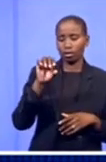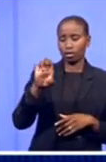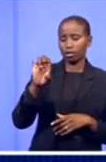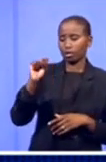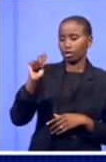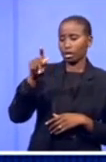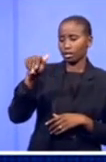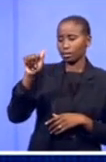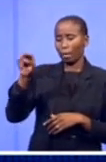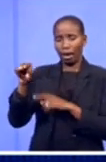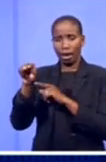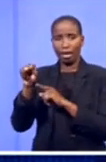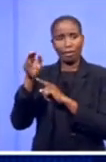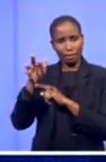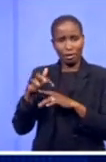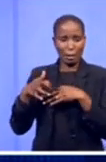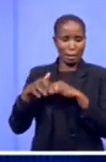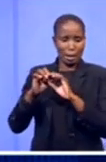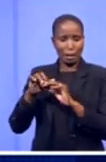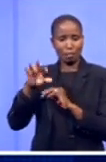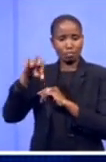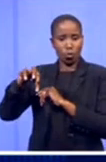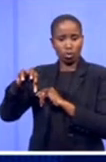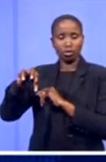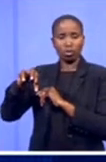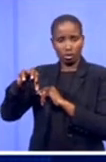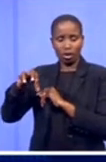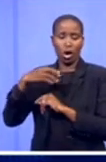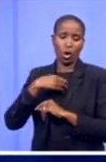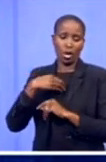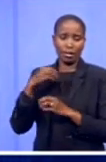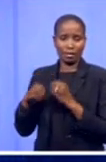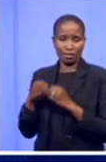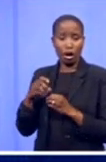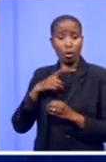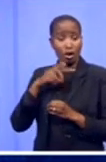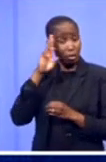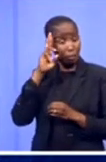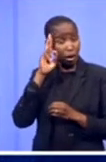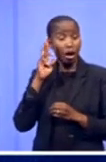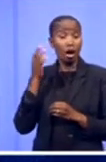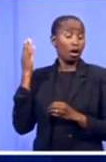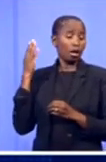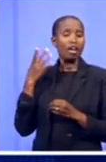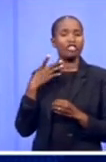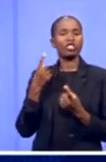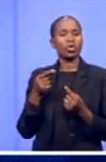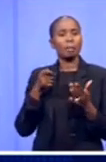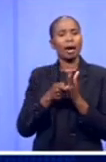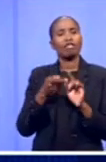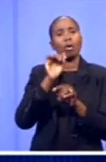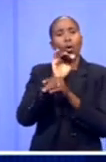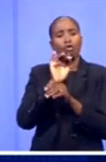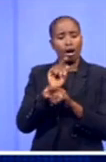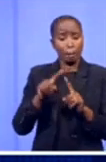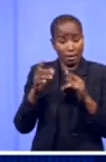So we gained some self-sufficiency where we used to import all our anaesthetics. And of course, in COVID, during COVID times, they've